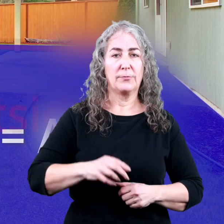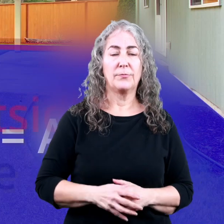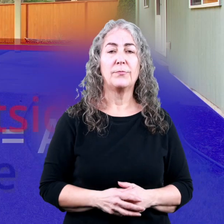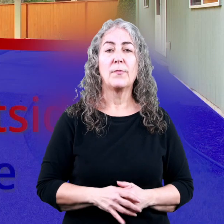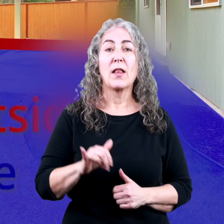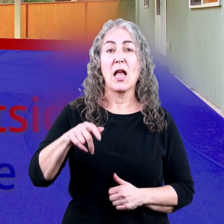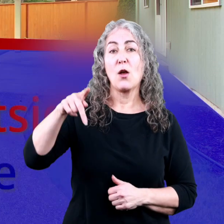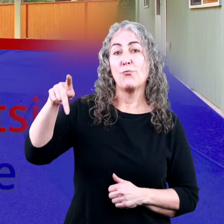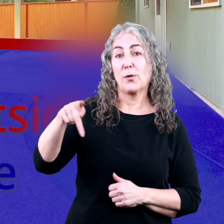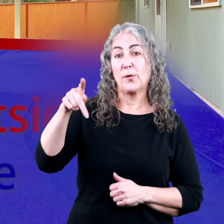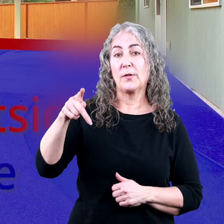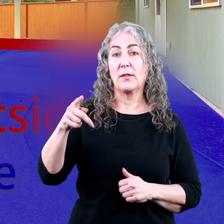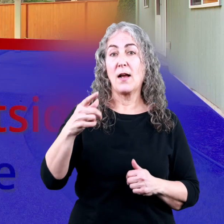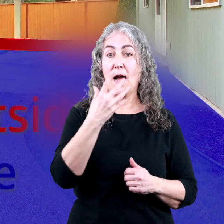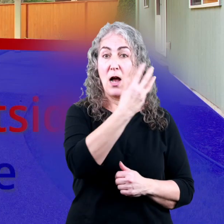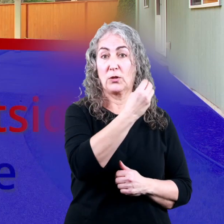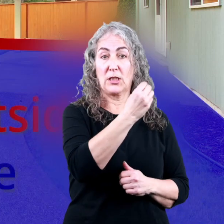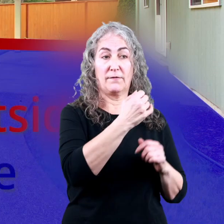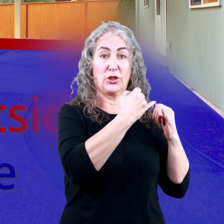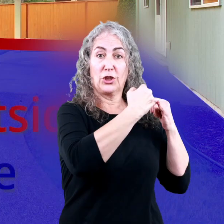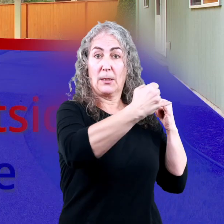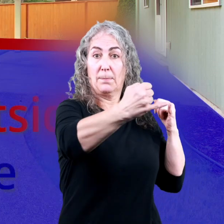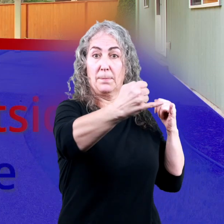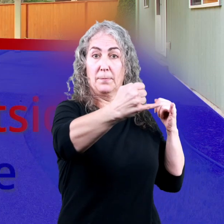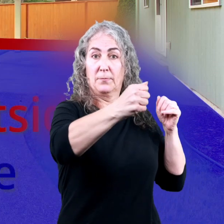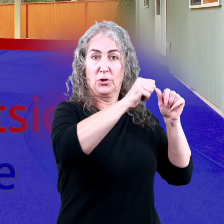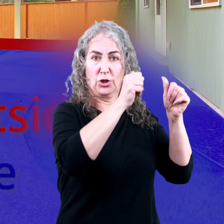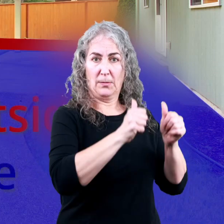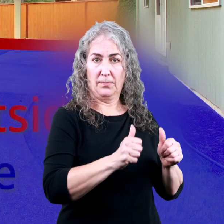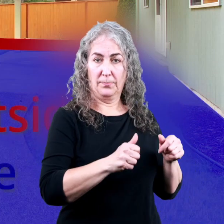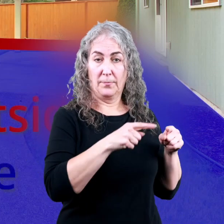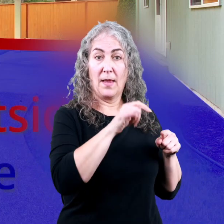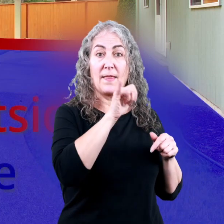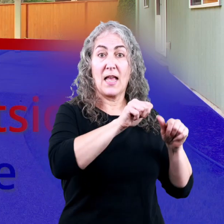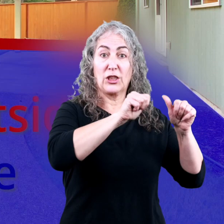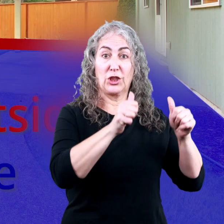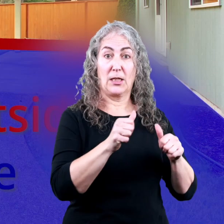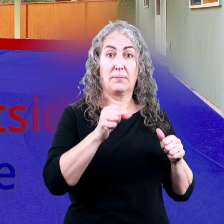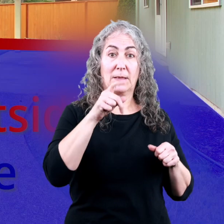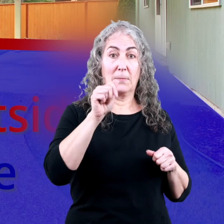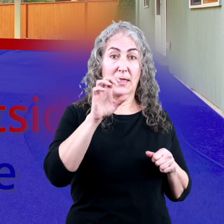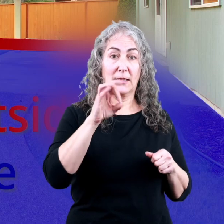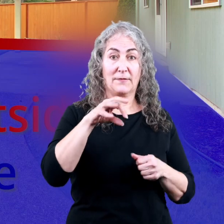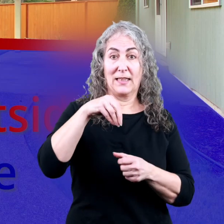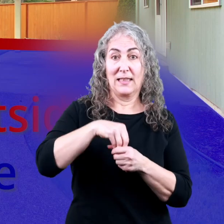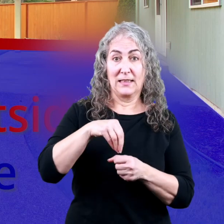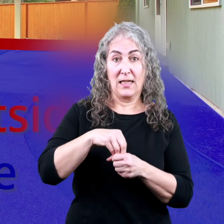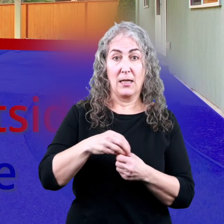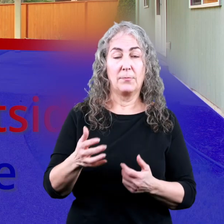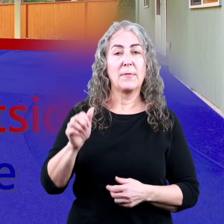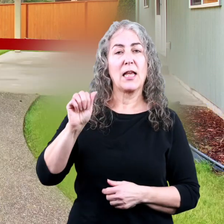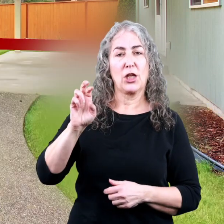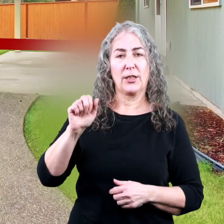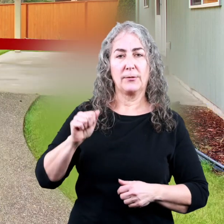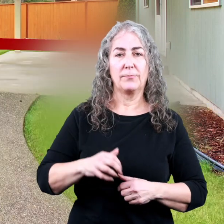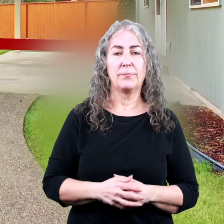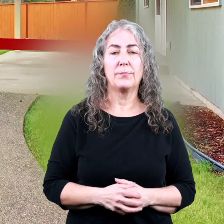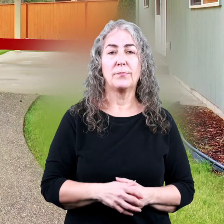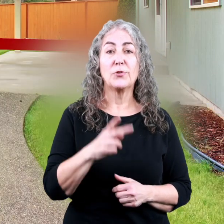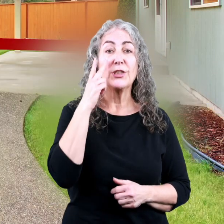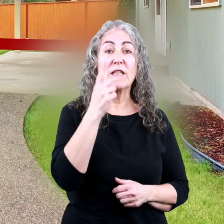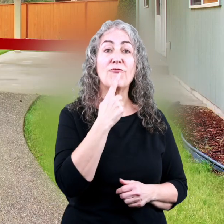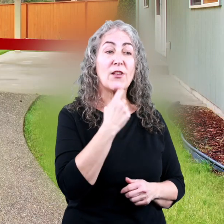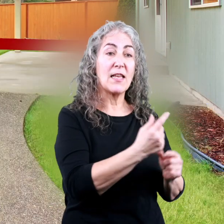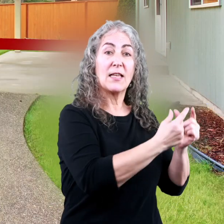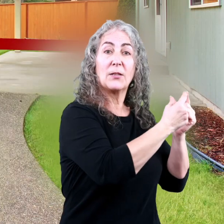yard. So the perimeter is the distance outside of a shape, and the area is the space inside of it. See that